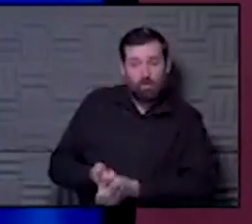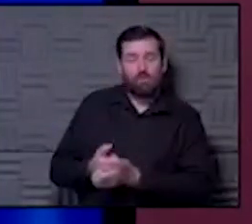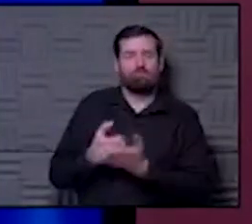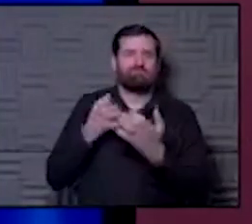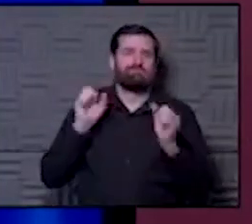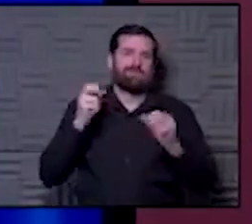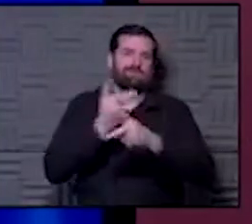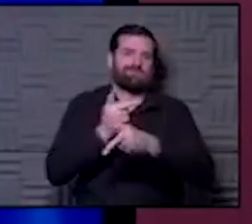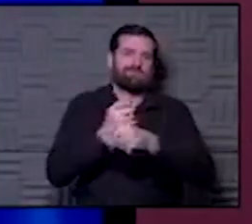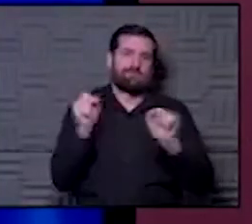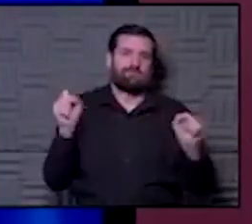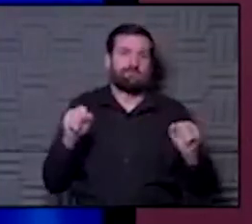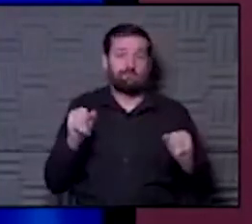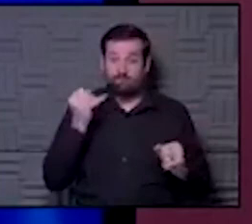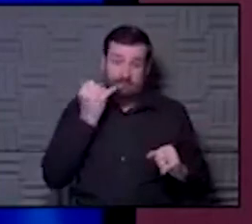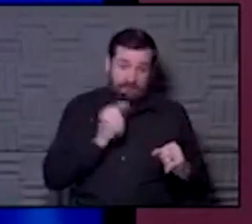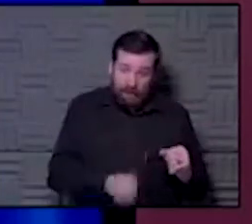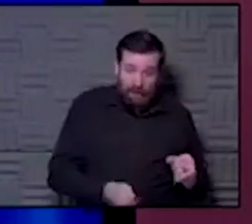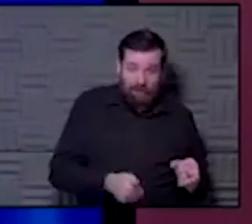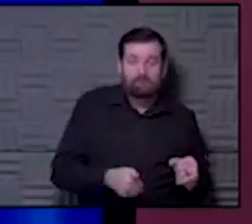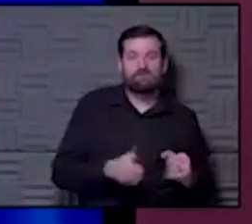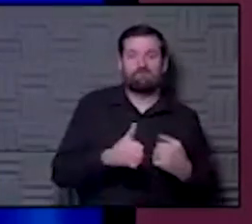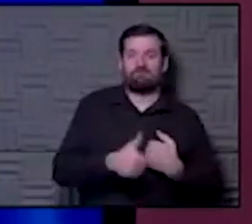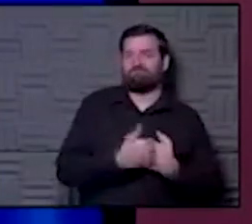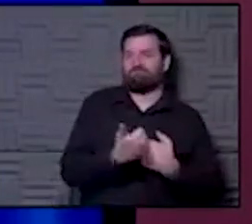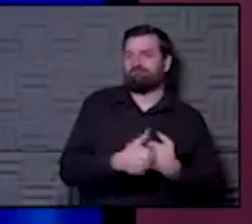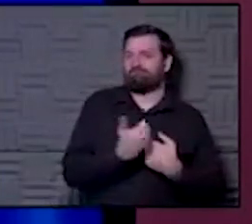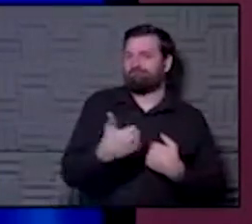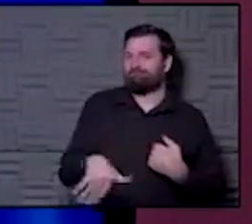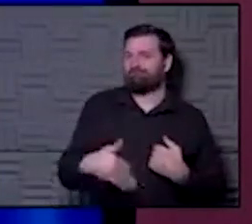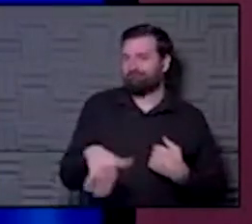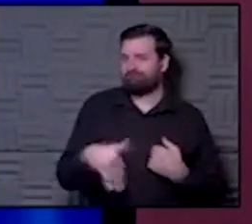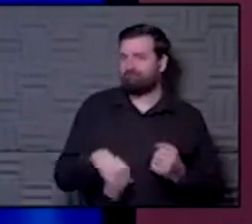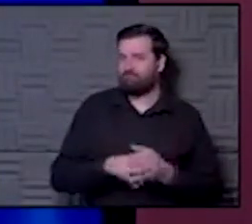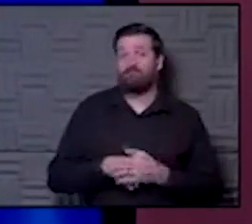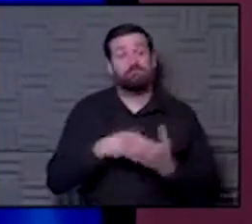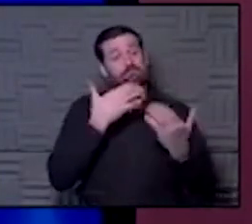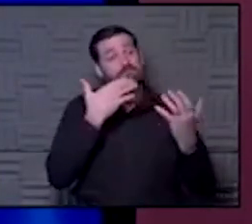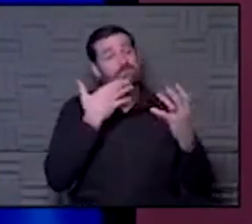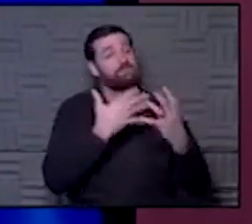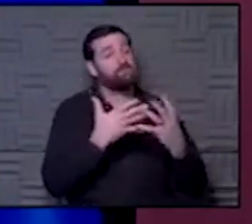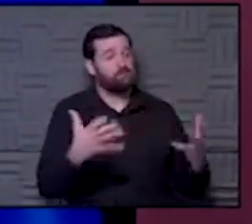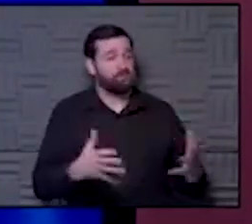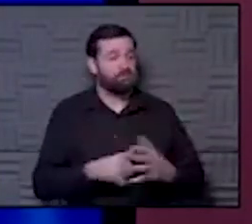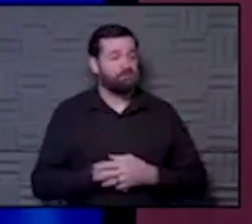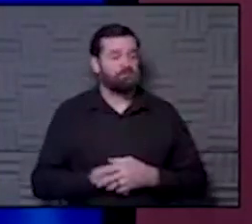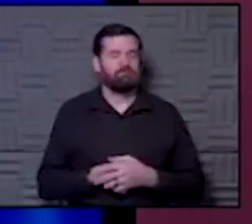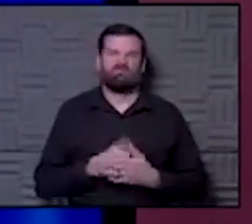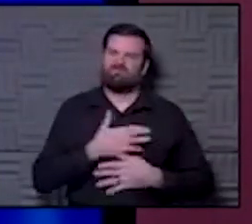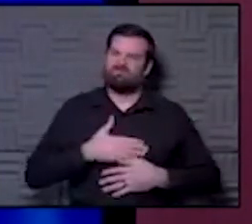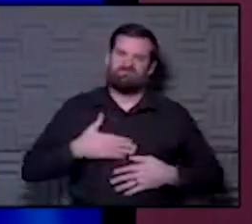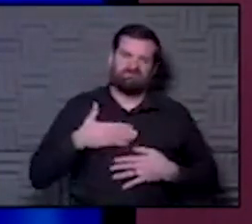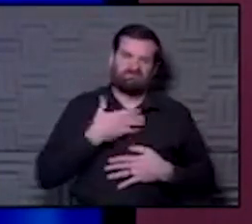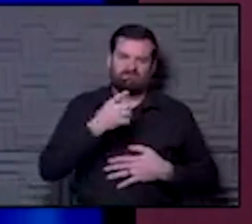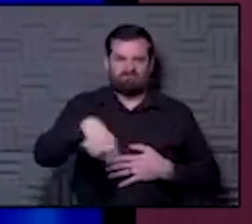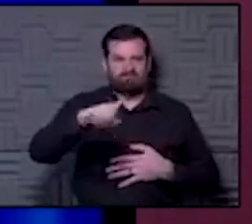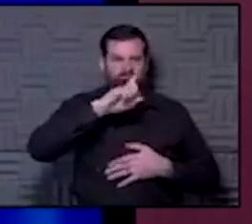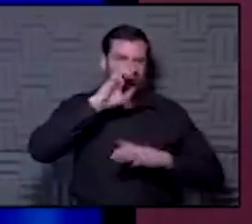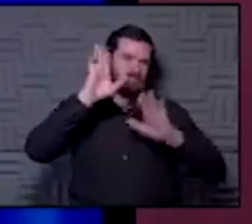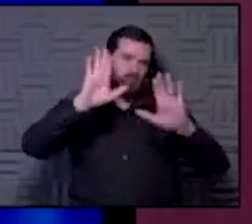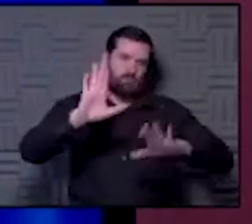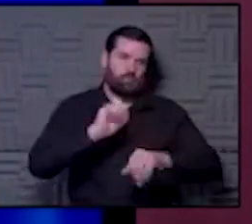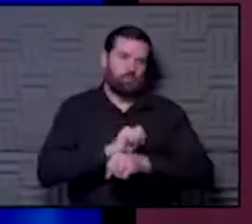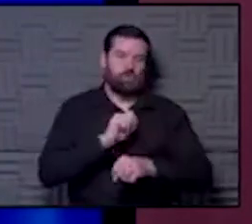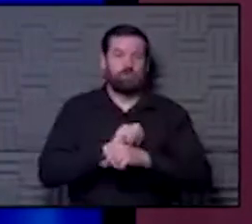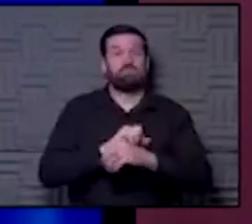can stay safe. When you don't follow the rules is when danger, danger comes aboard. Okay, well, thank you for that. And I so appreciate the great work you guys have done. You know,